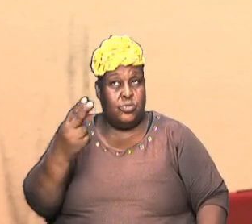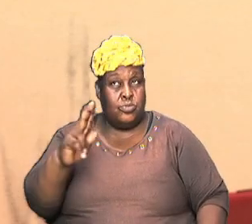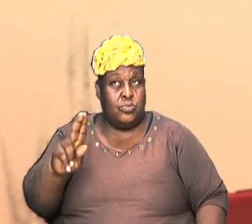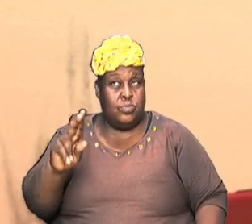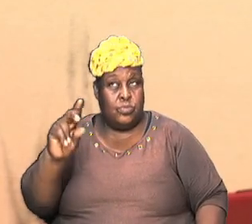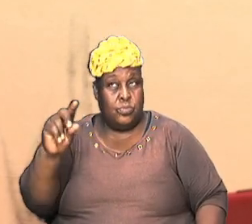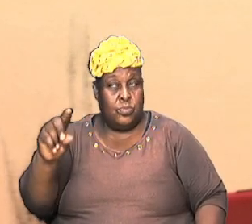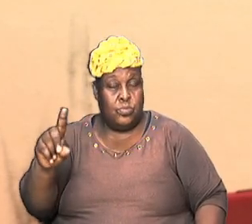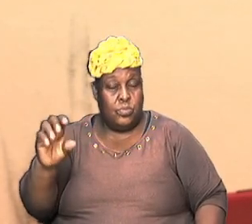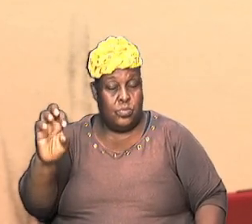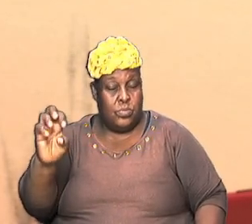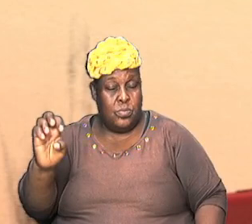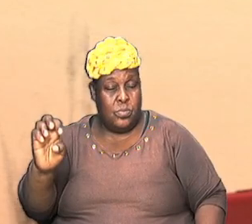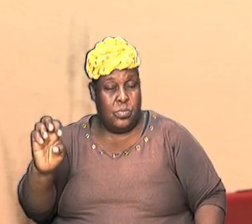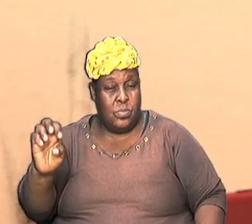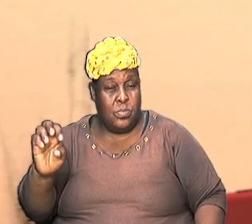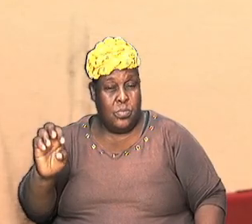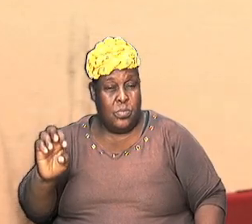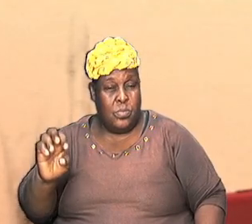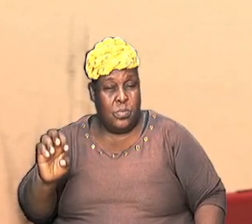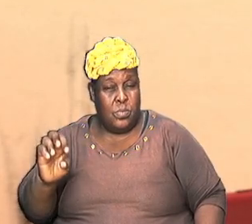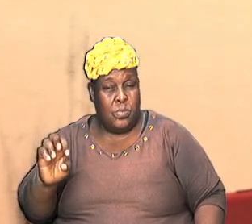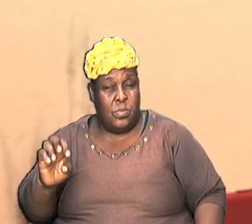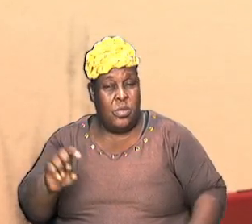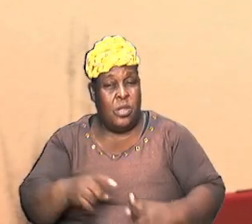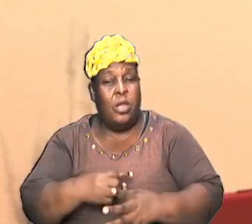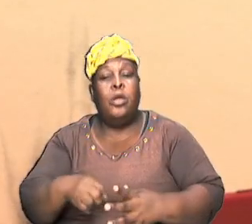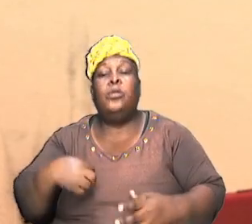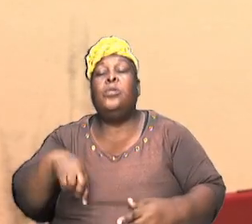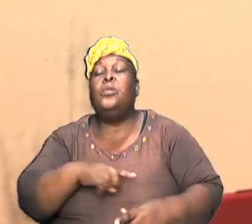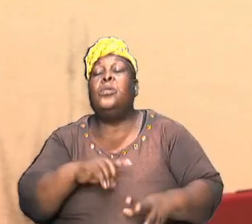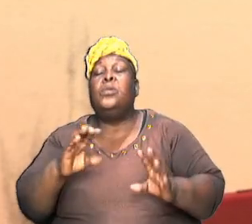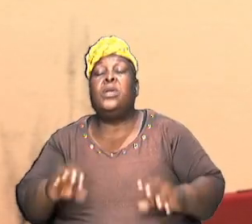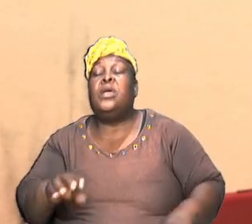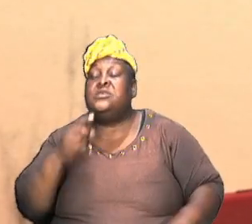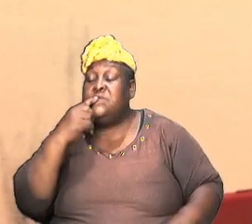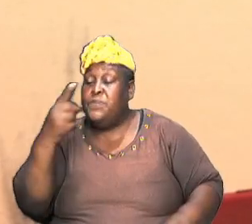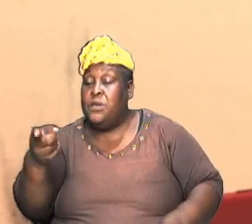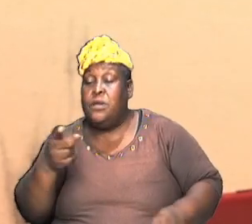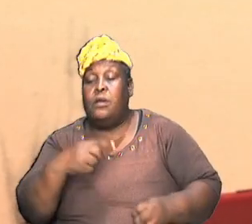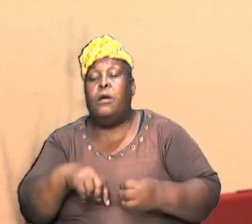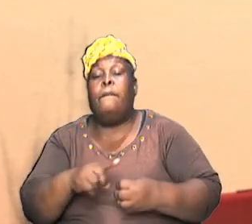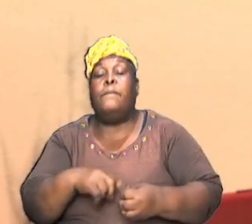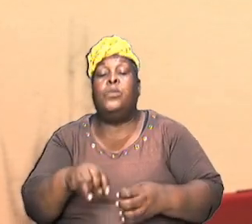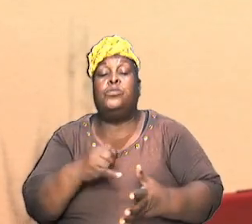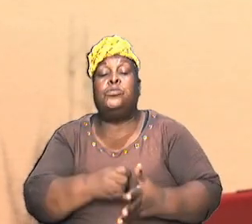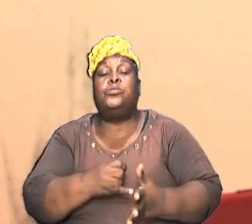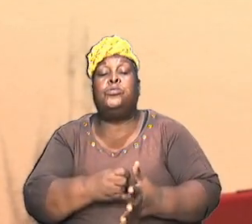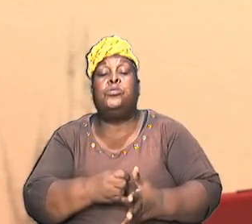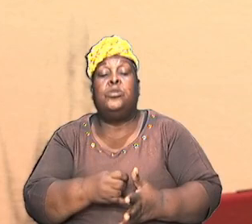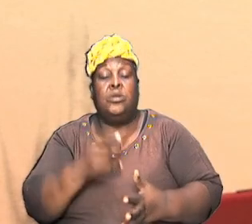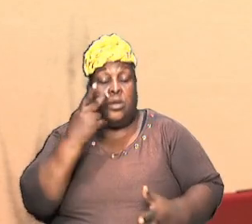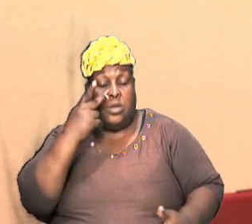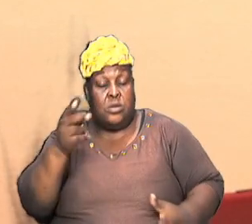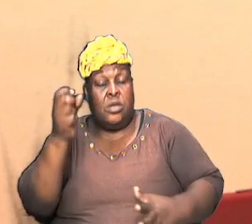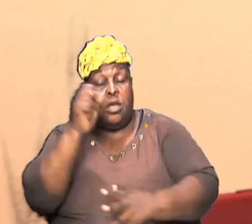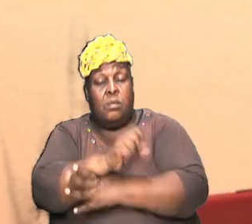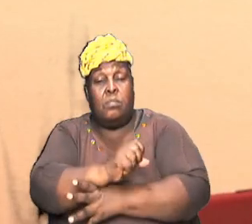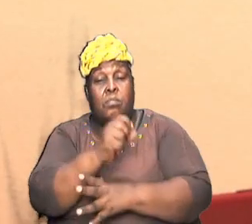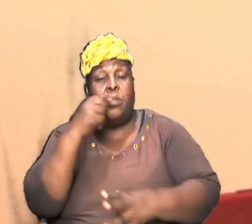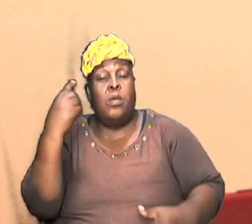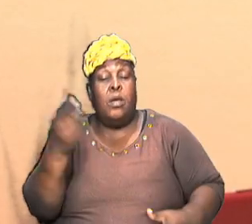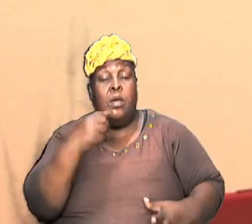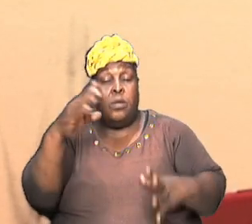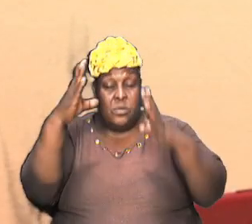then we can make reference to it to see and as we make reference we are seeing where Abraham was always being